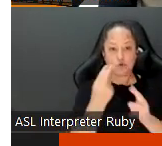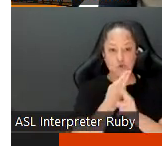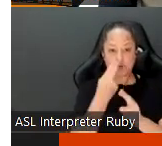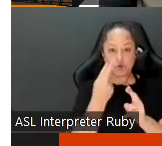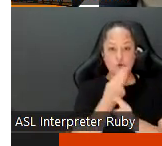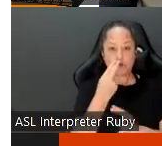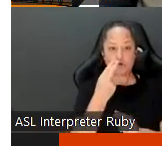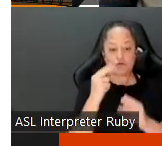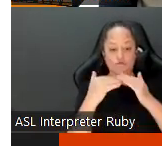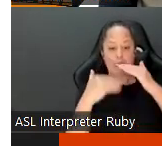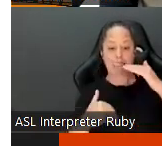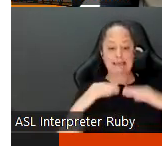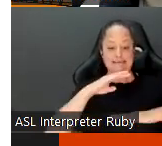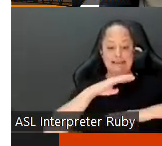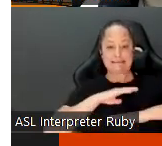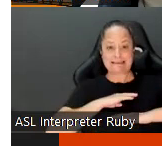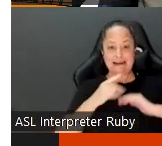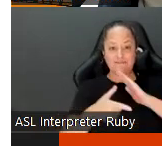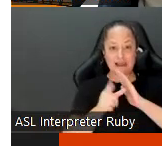for a less than satisfactory review